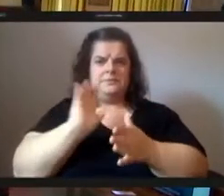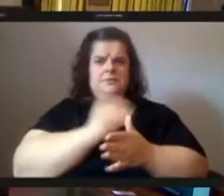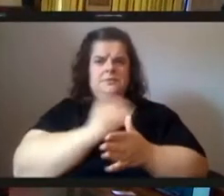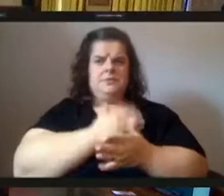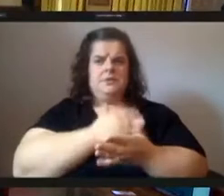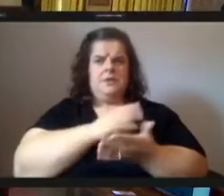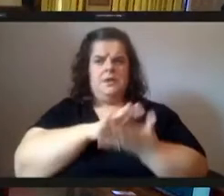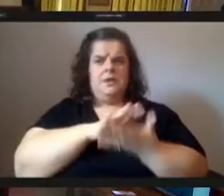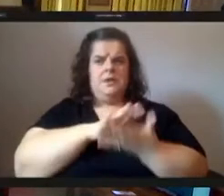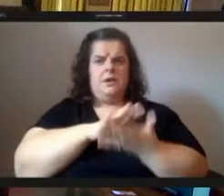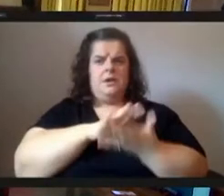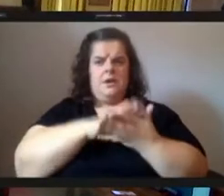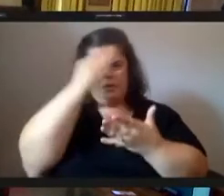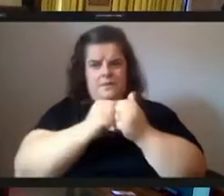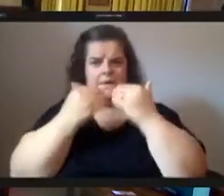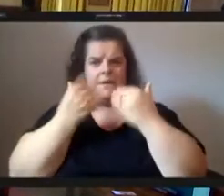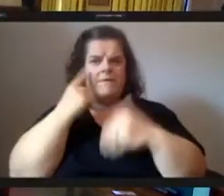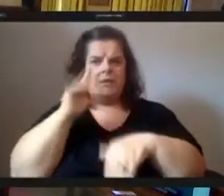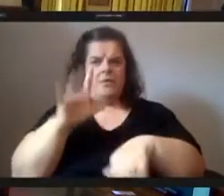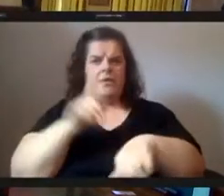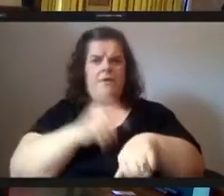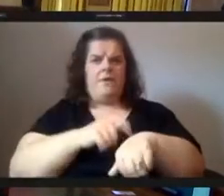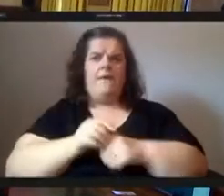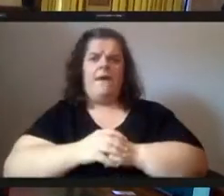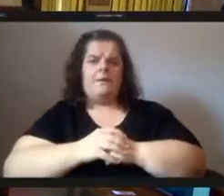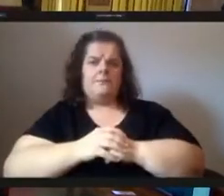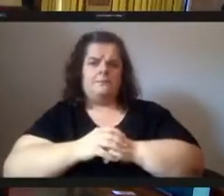thank you for your time and consideration